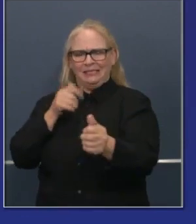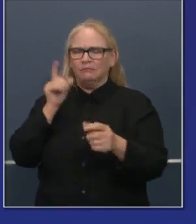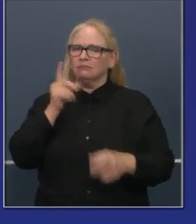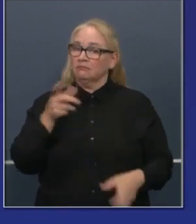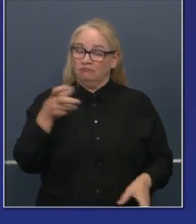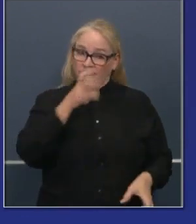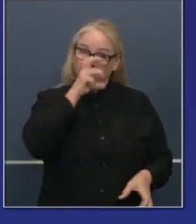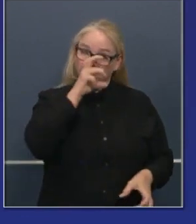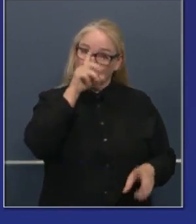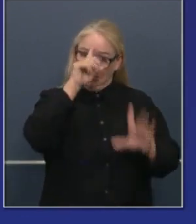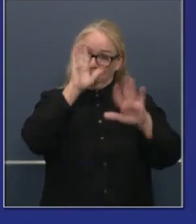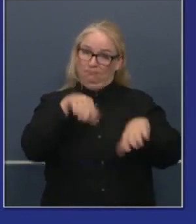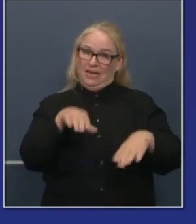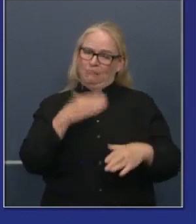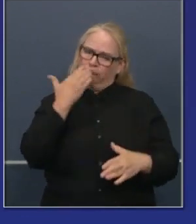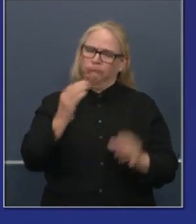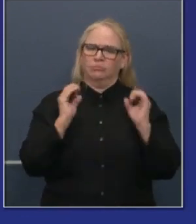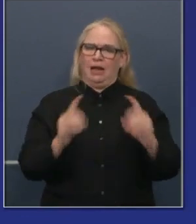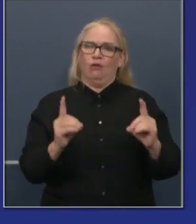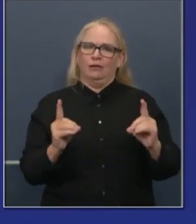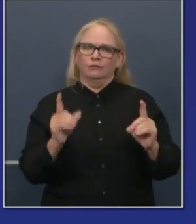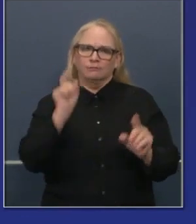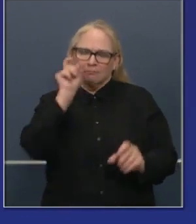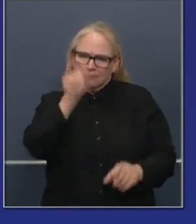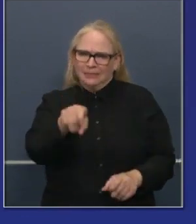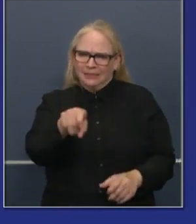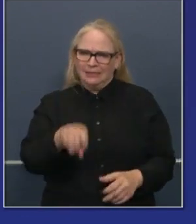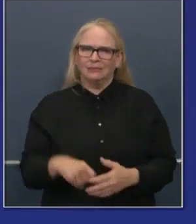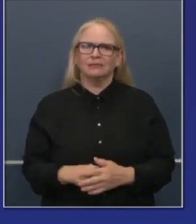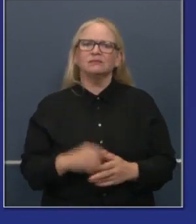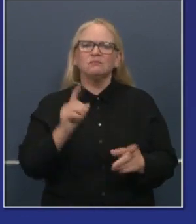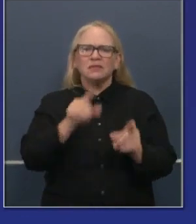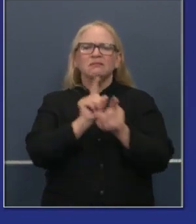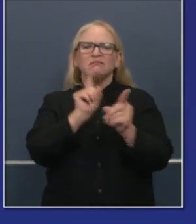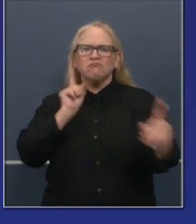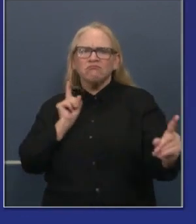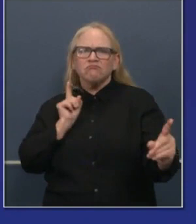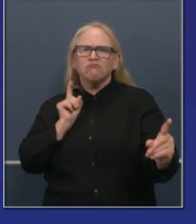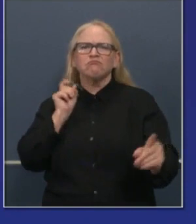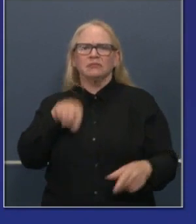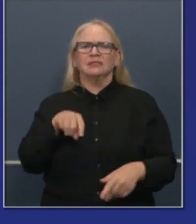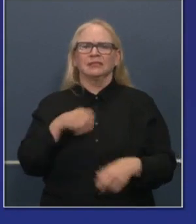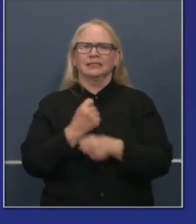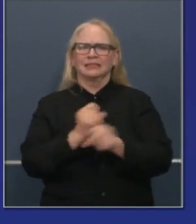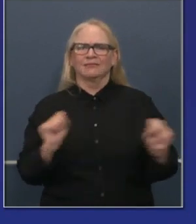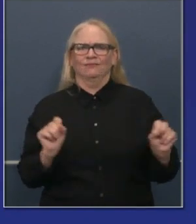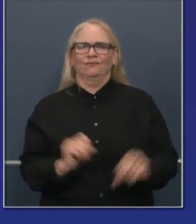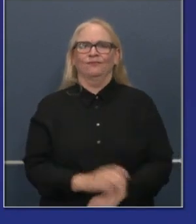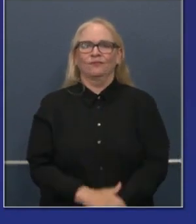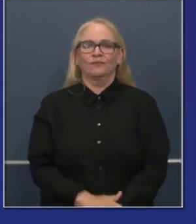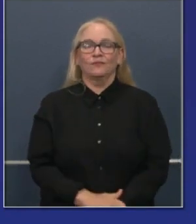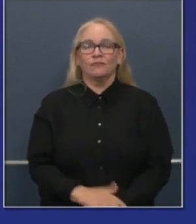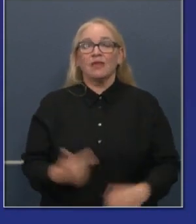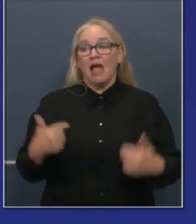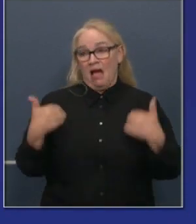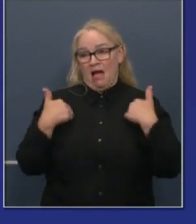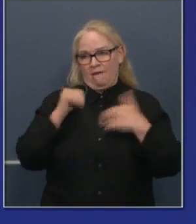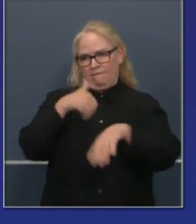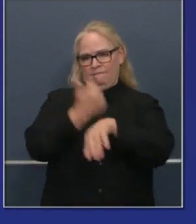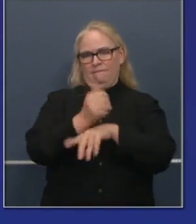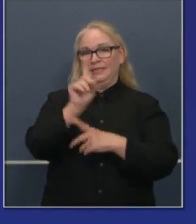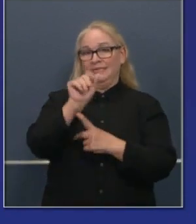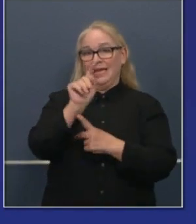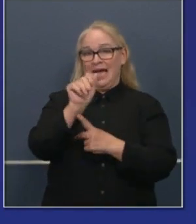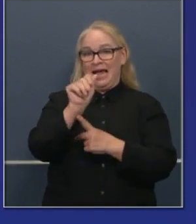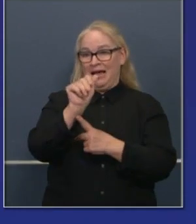Let's talk about number one. Using data, using the foundational data that we have laid out, county by county,